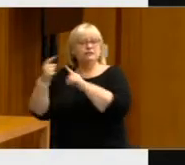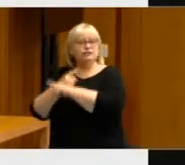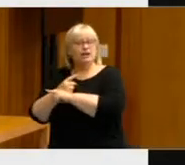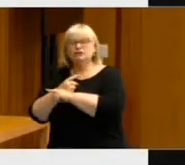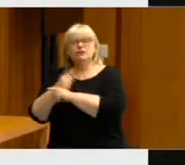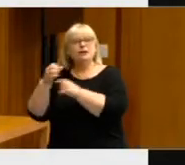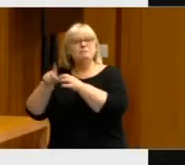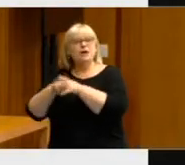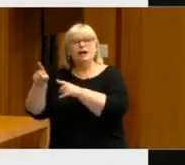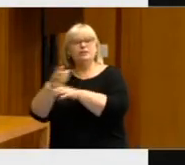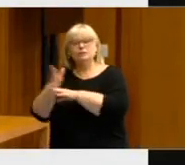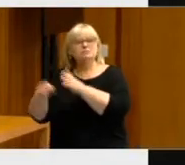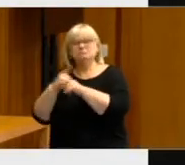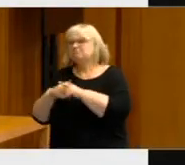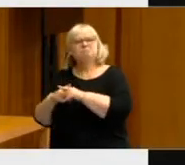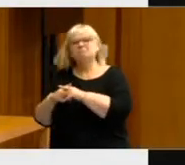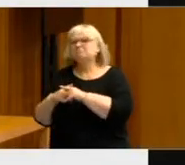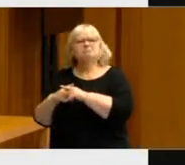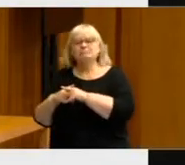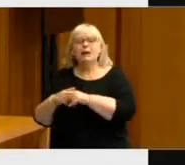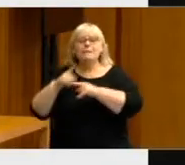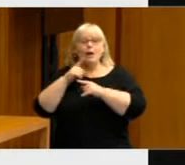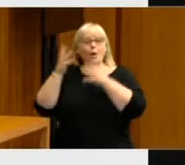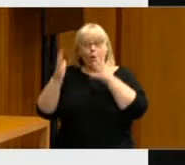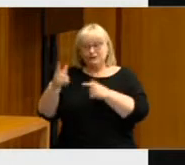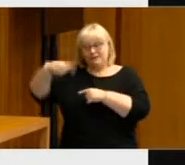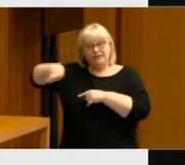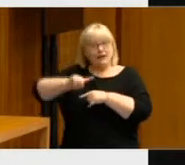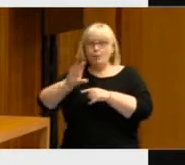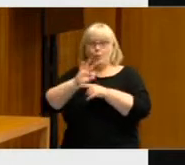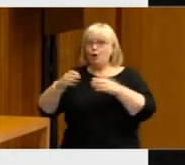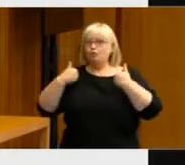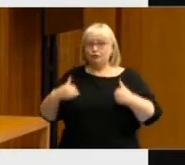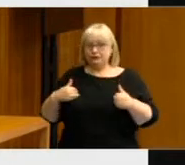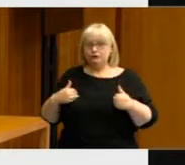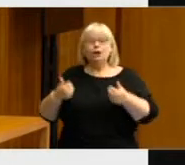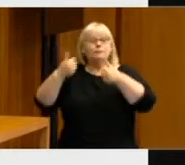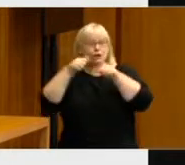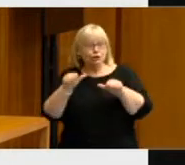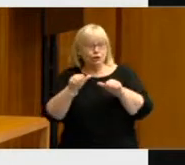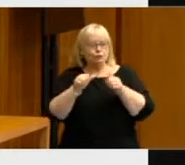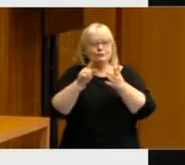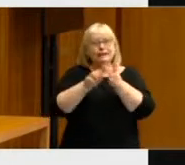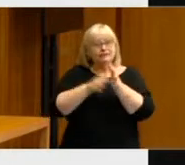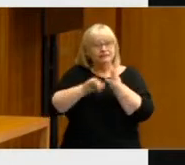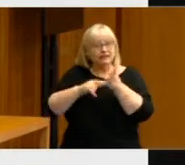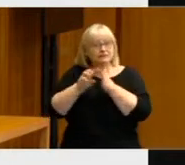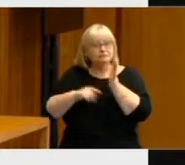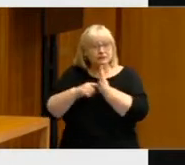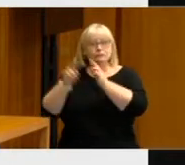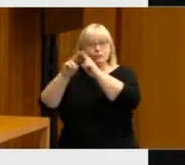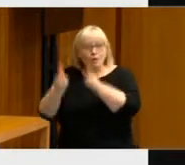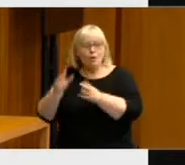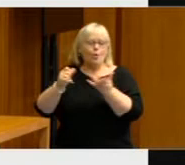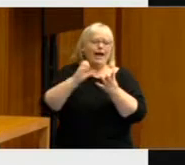But there was also a lot of people, a lot of voters who were not particularly well-off, who were using things like investment properties or share